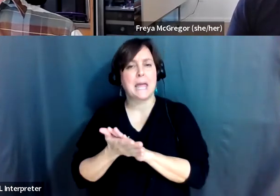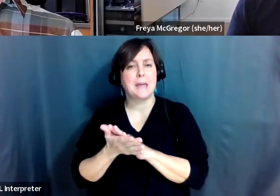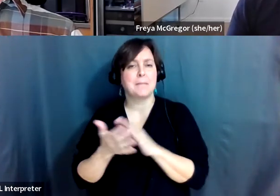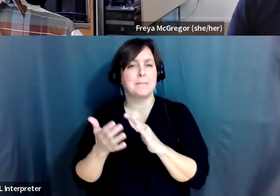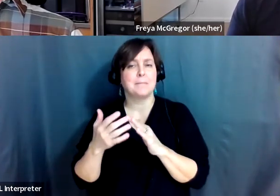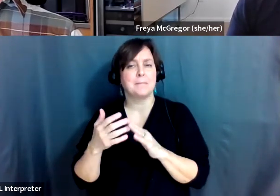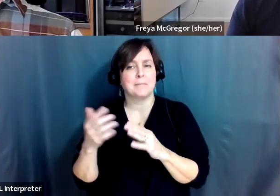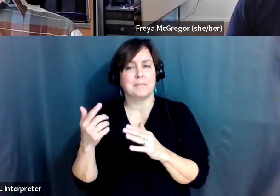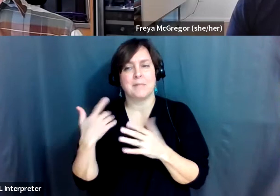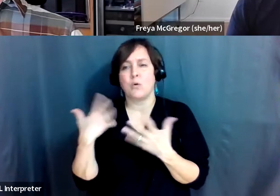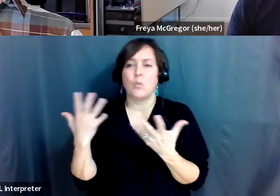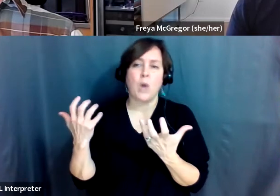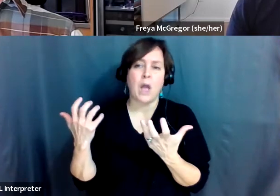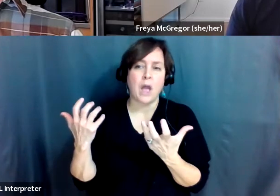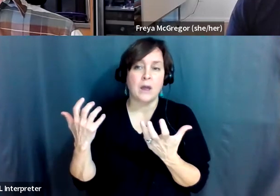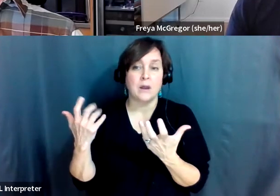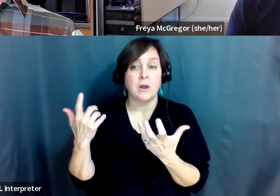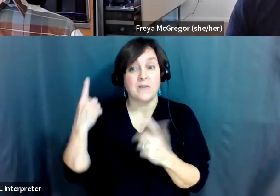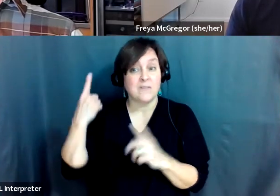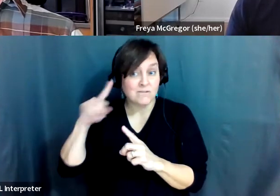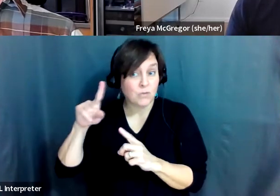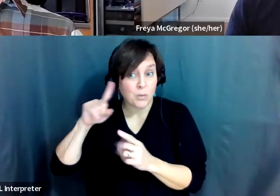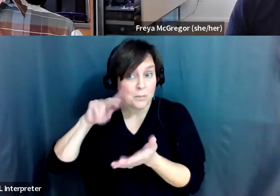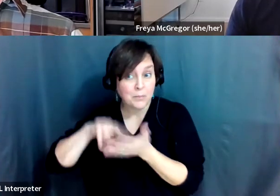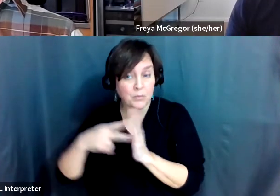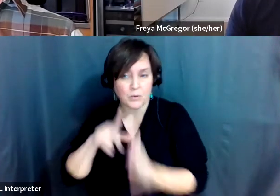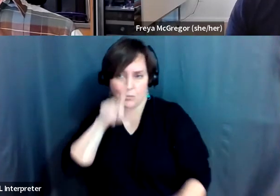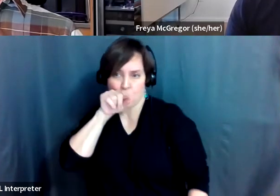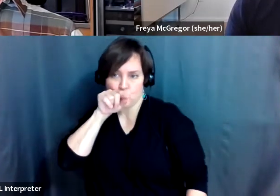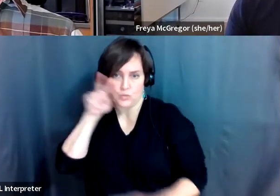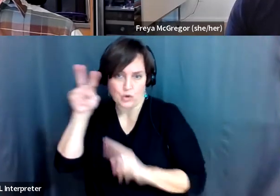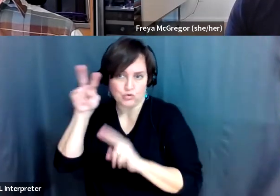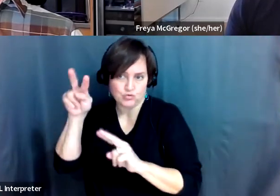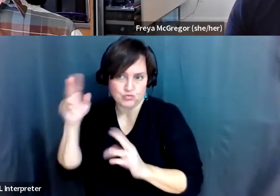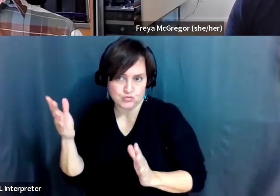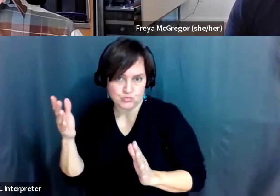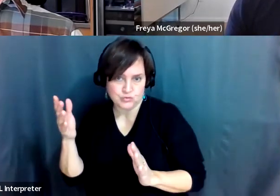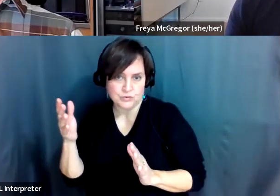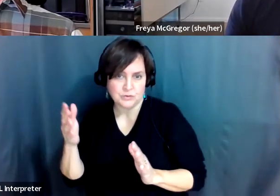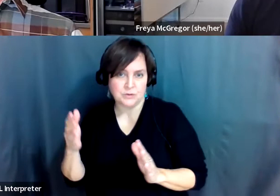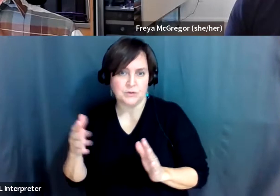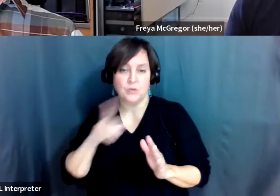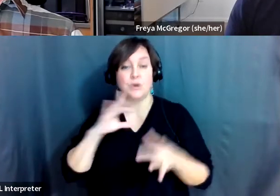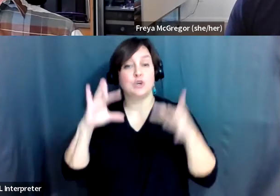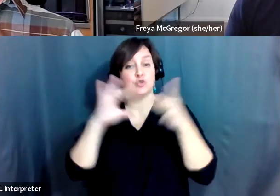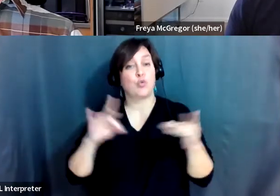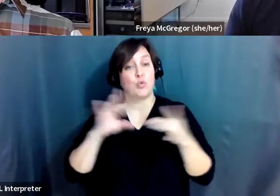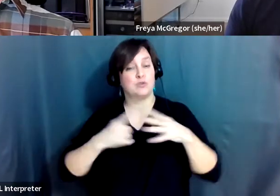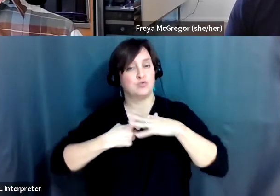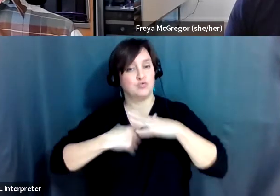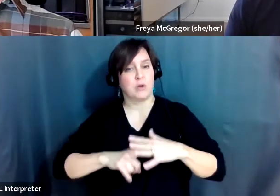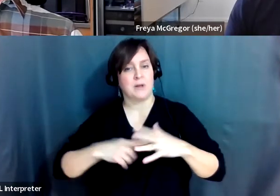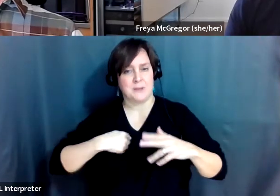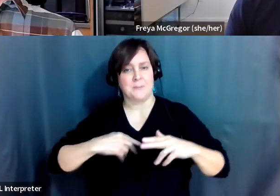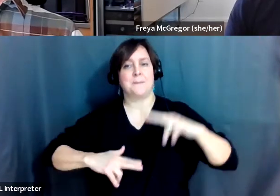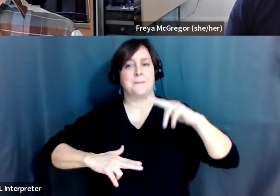to burn. So it's a story that starts with me building